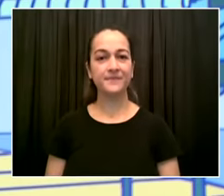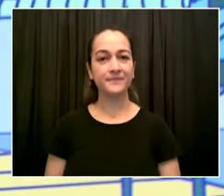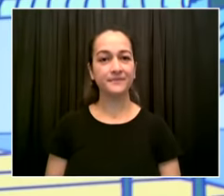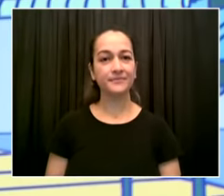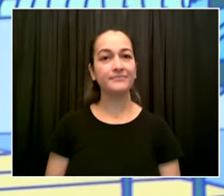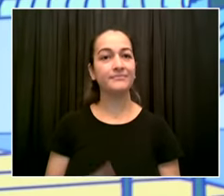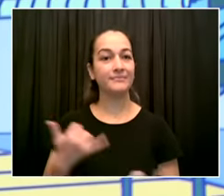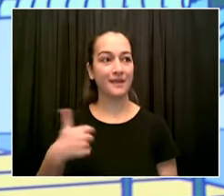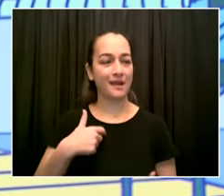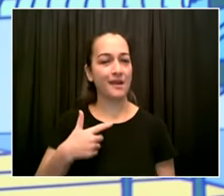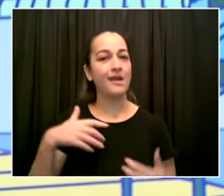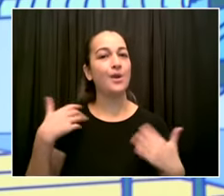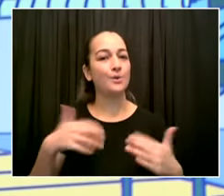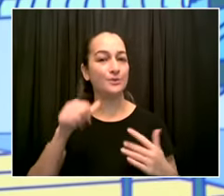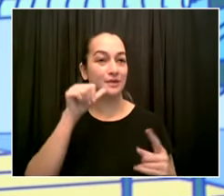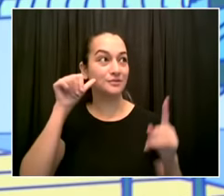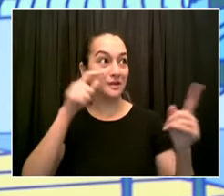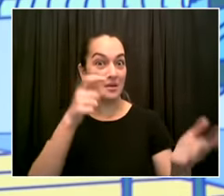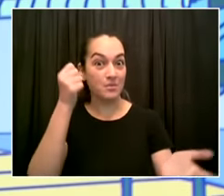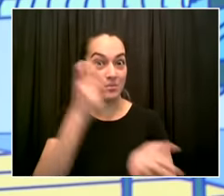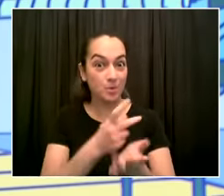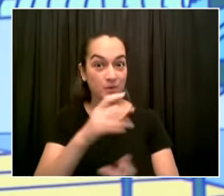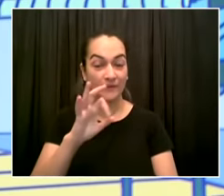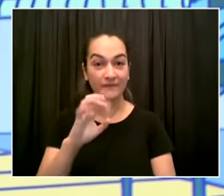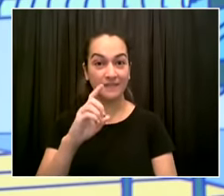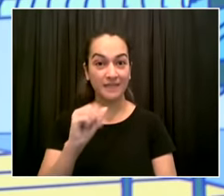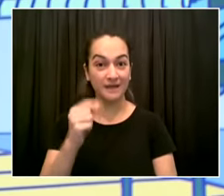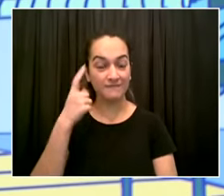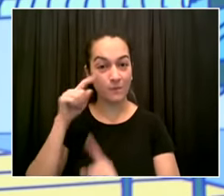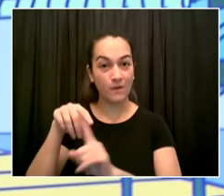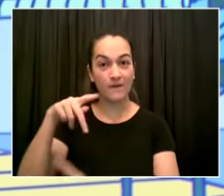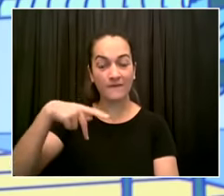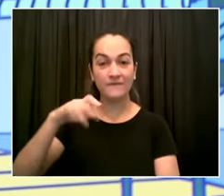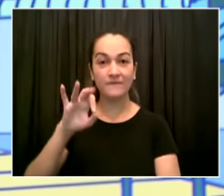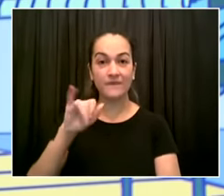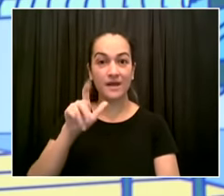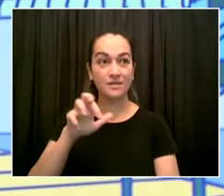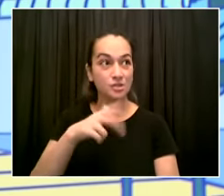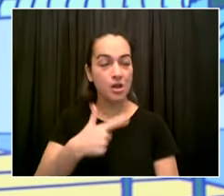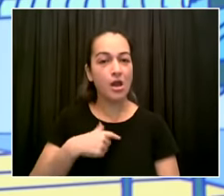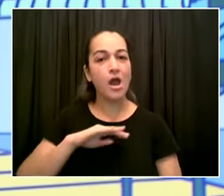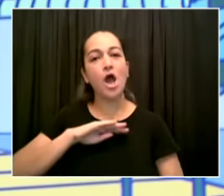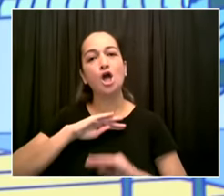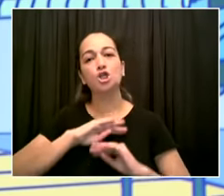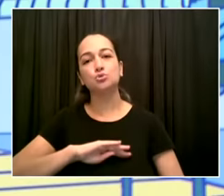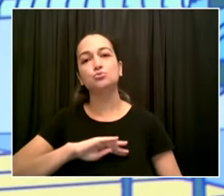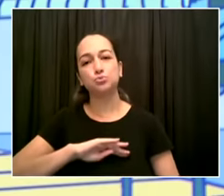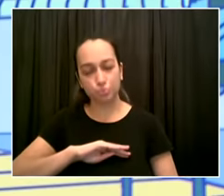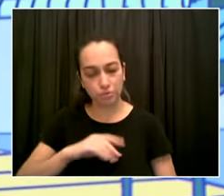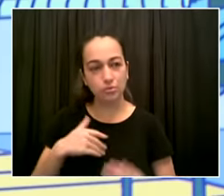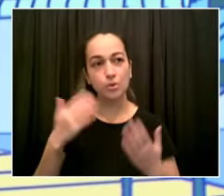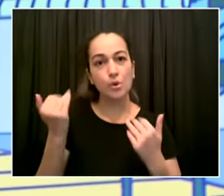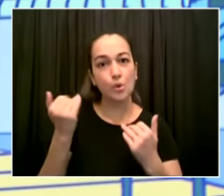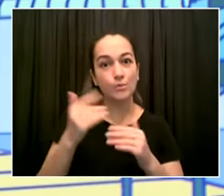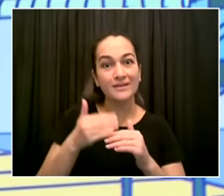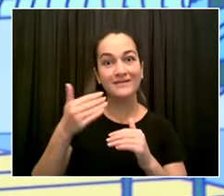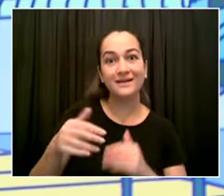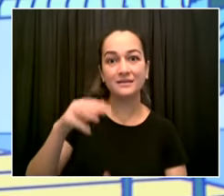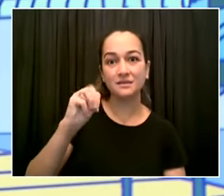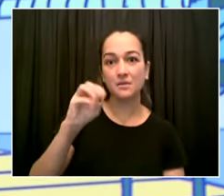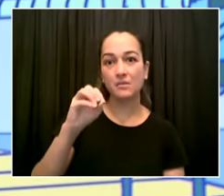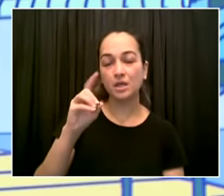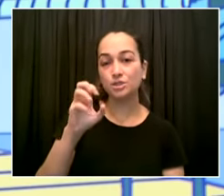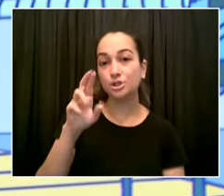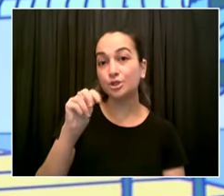moderna that full authorization for adults j and j all of these need to be fully authorized quickly because everyone will